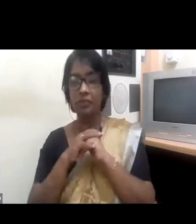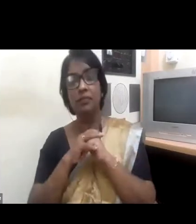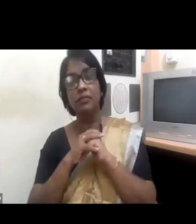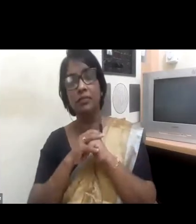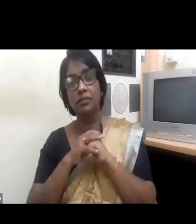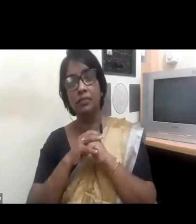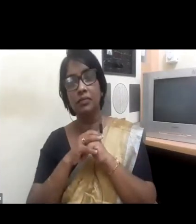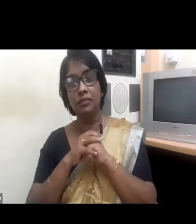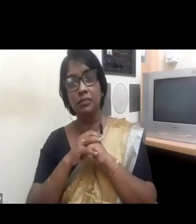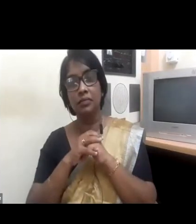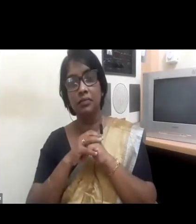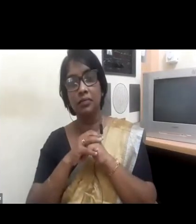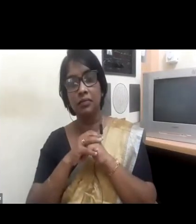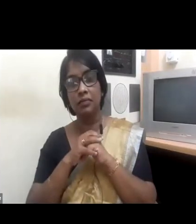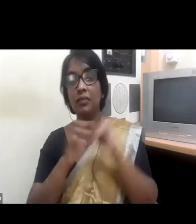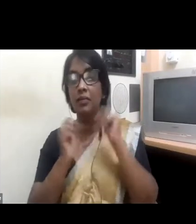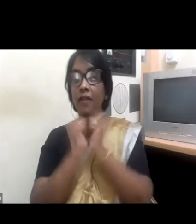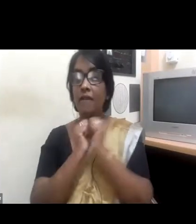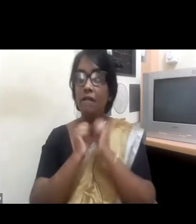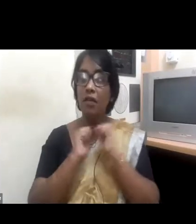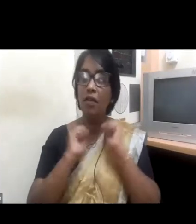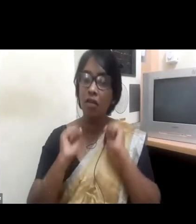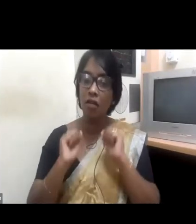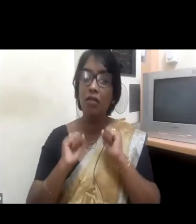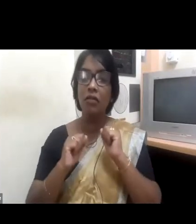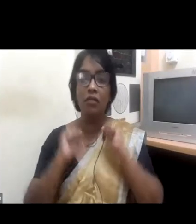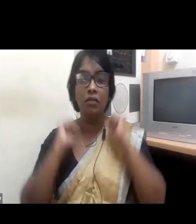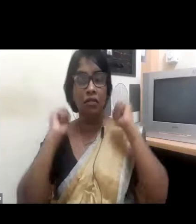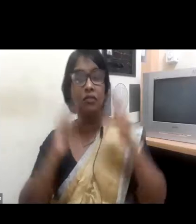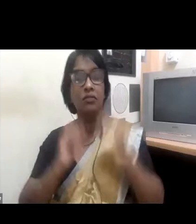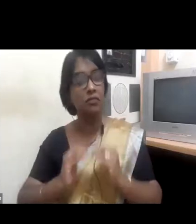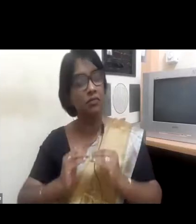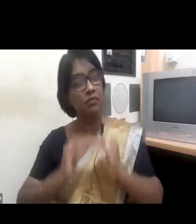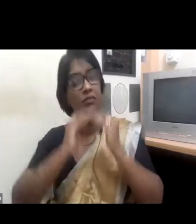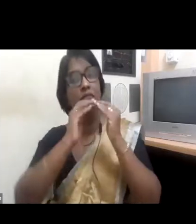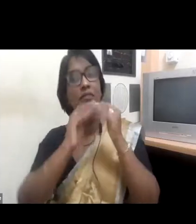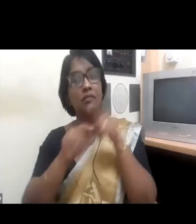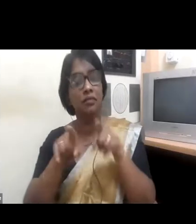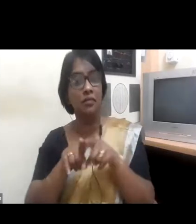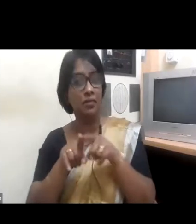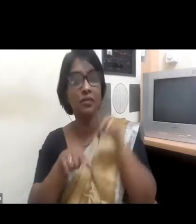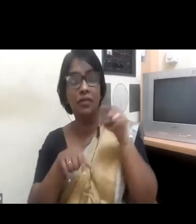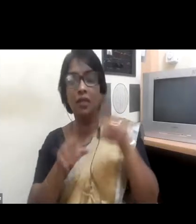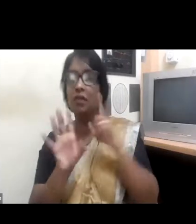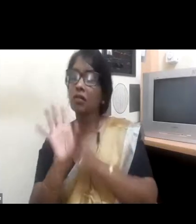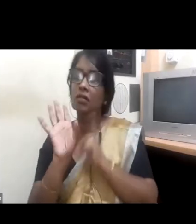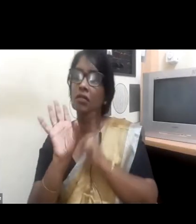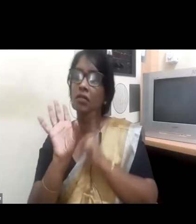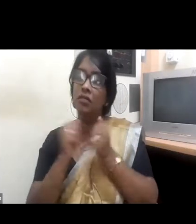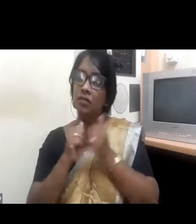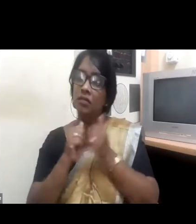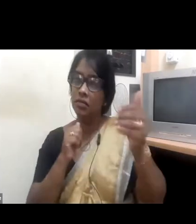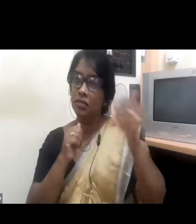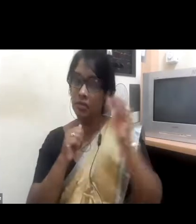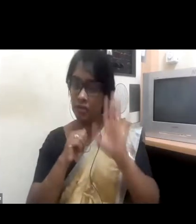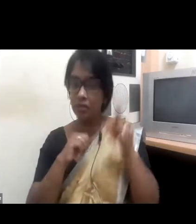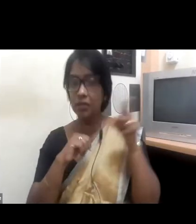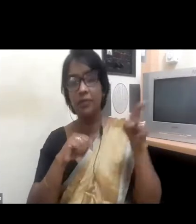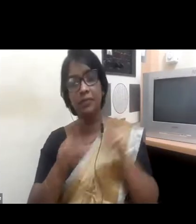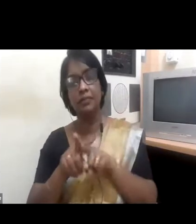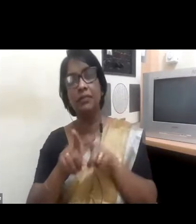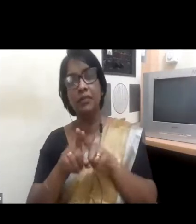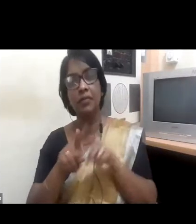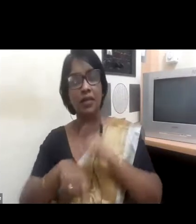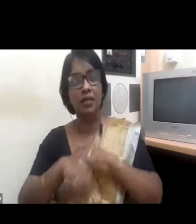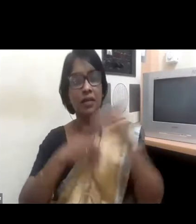all the employees in the company and obviously it's a continuous process. It's not a very short one year or a few months